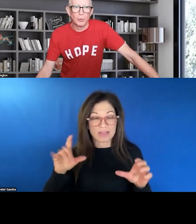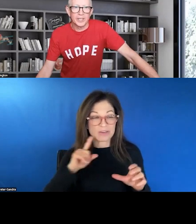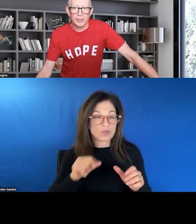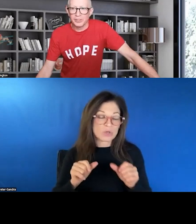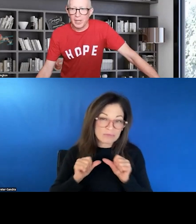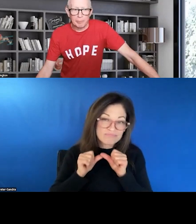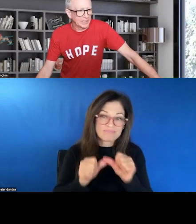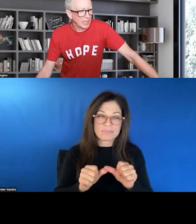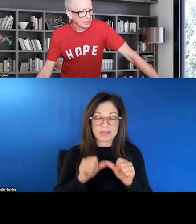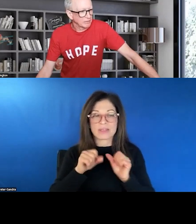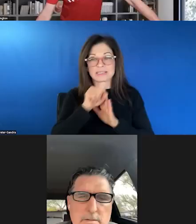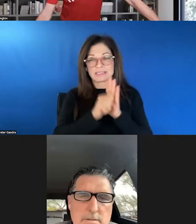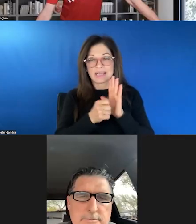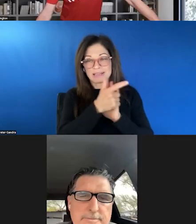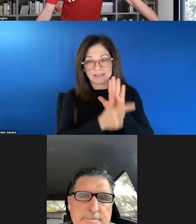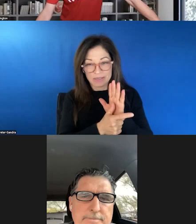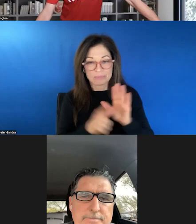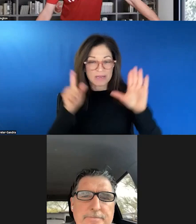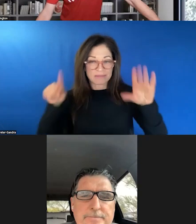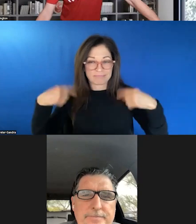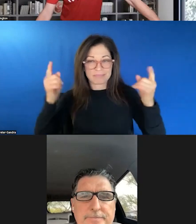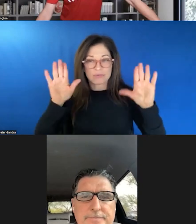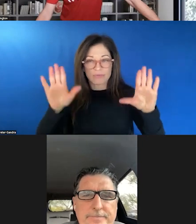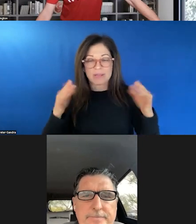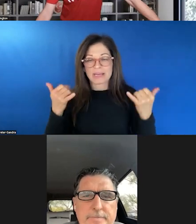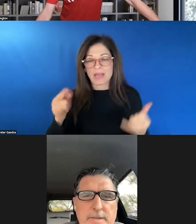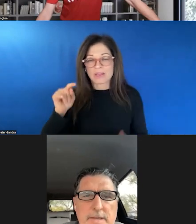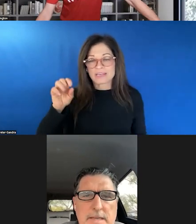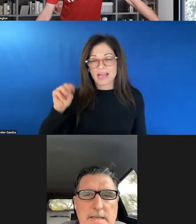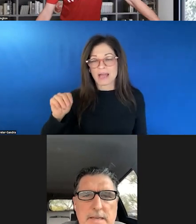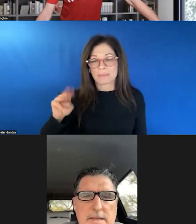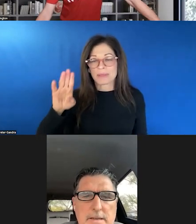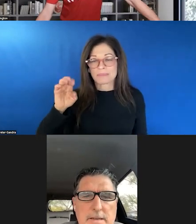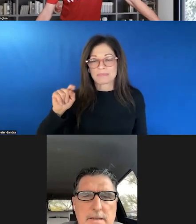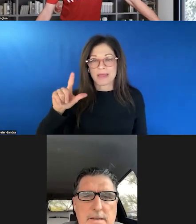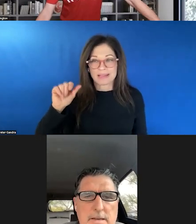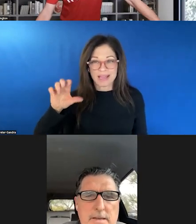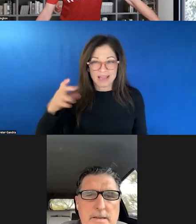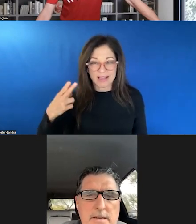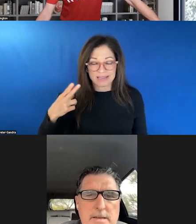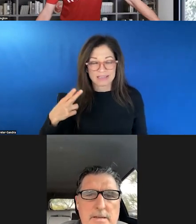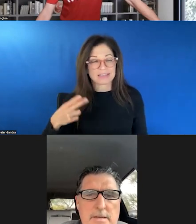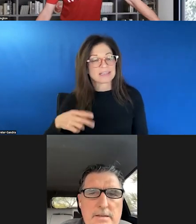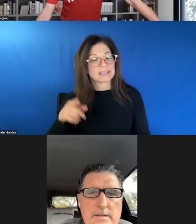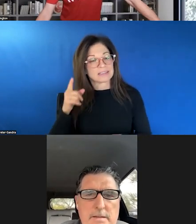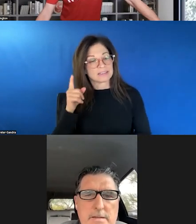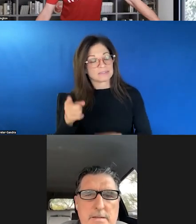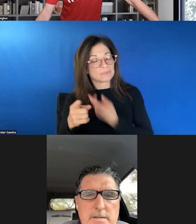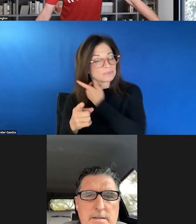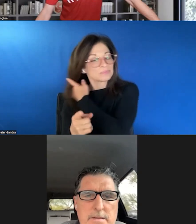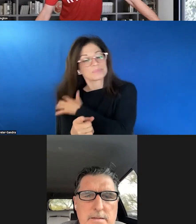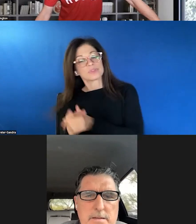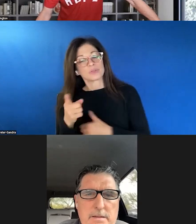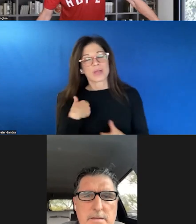Uh, we're going to go to Tom Betlock for a, uh, Medicaid front and center and Tom, uh, you have some new year's